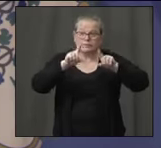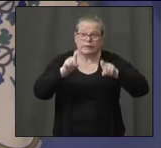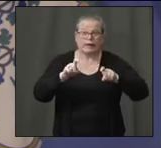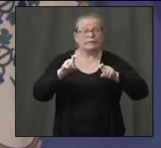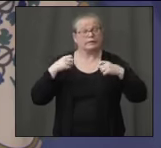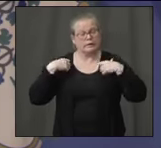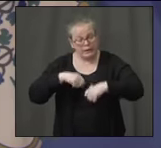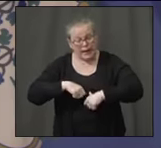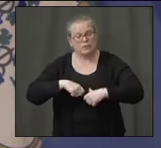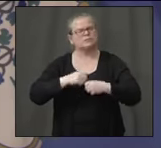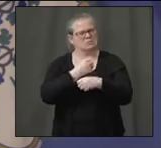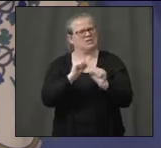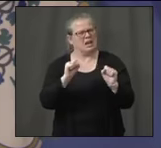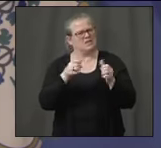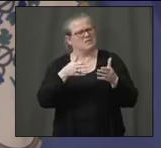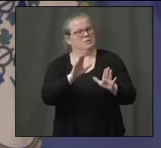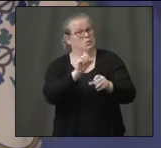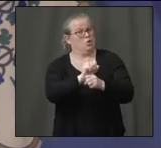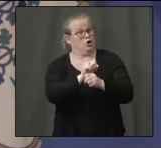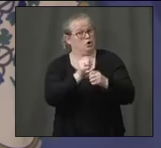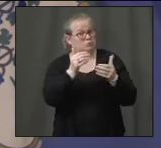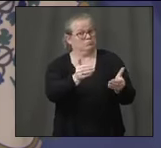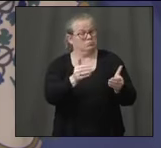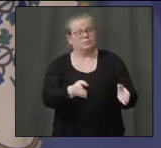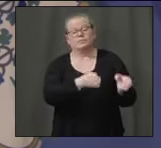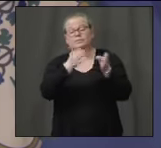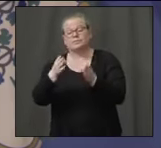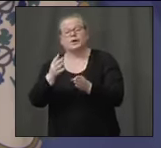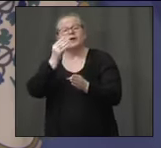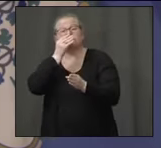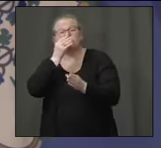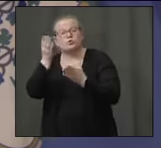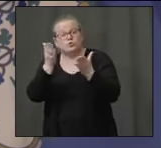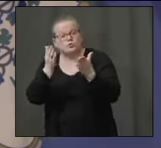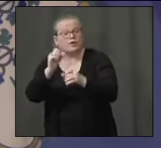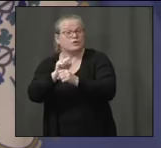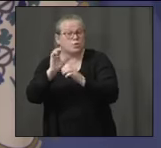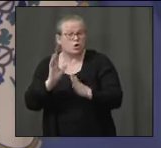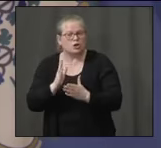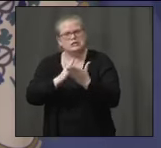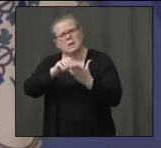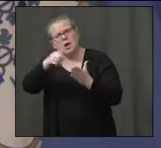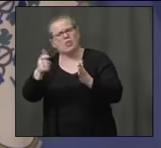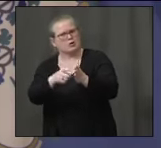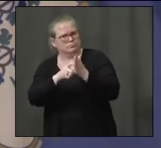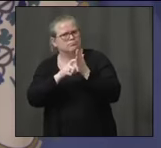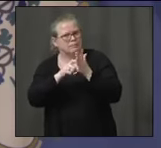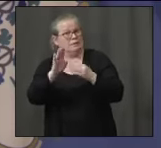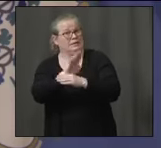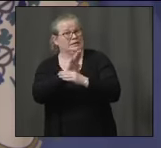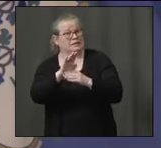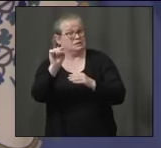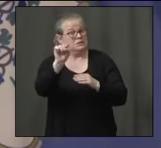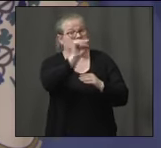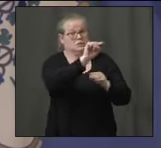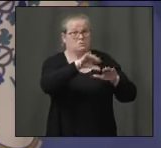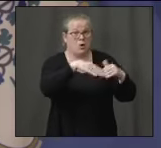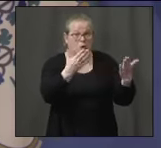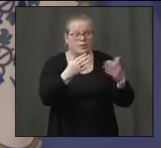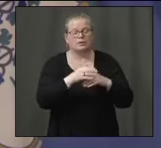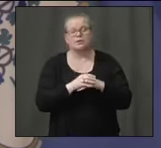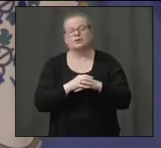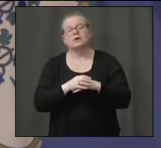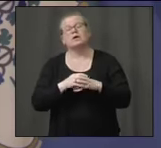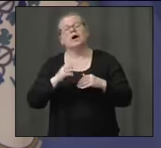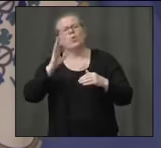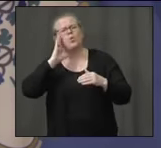safer. Same goes for the food service workers and some of the other essentials. And from there, we'll continue to open up those stores